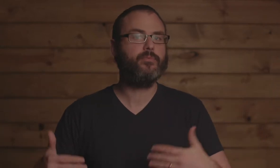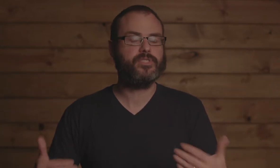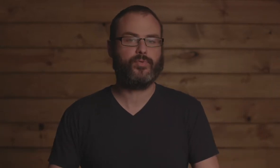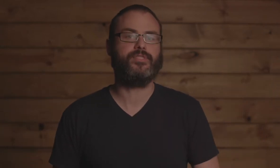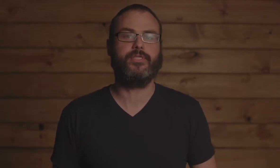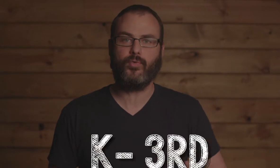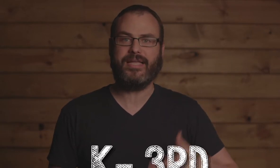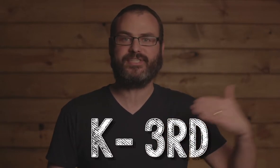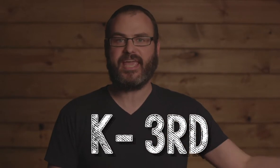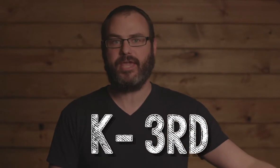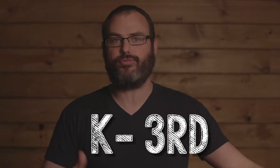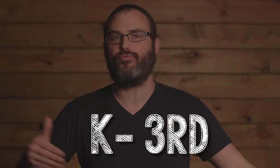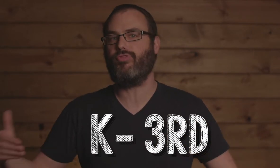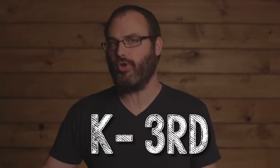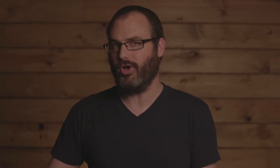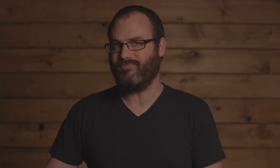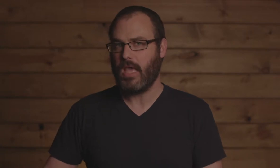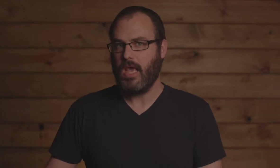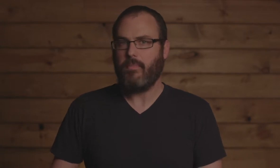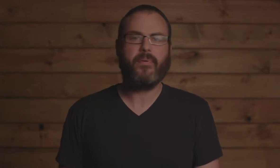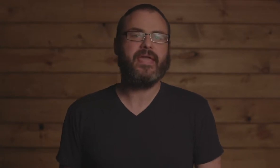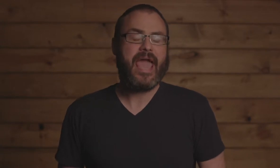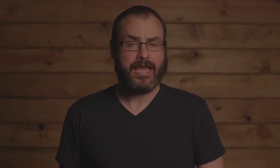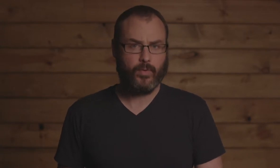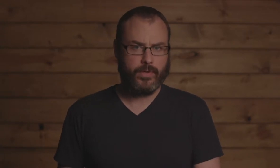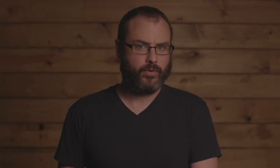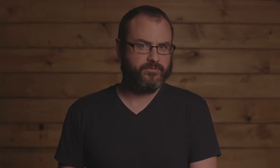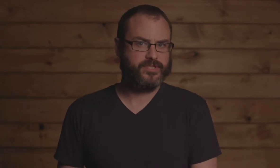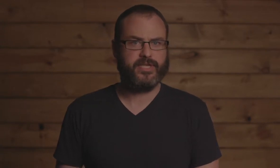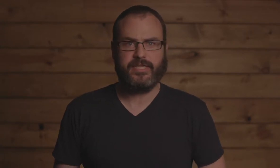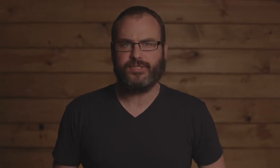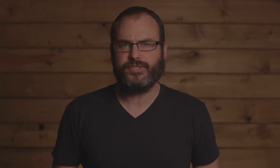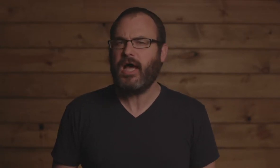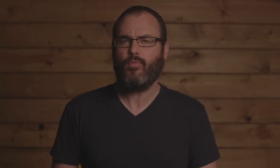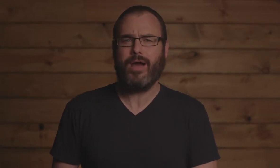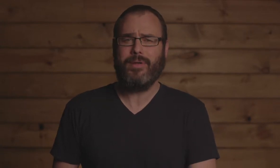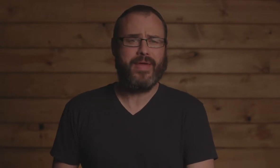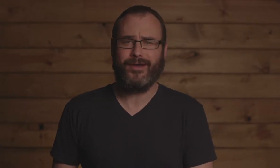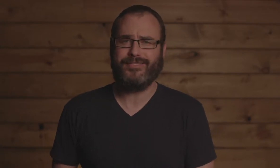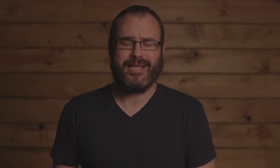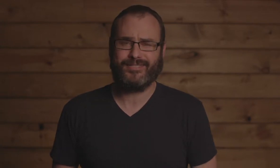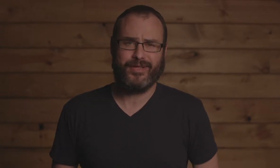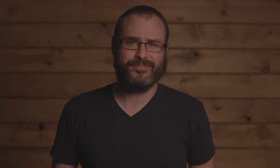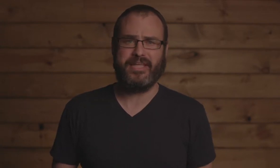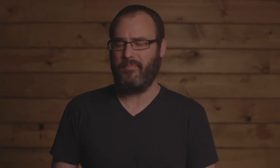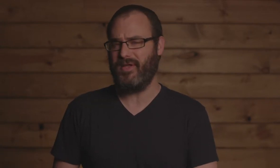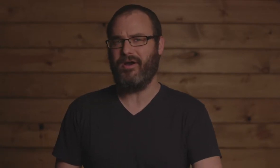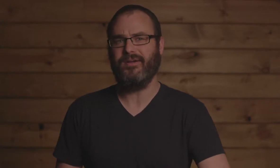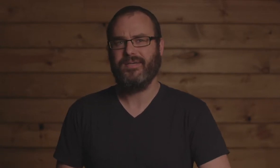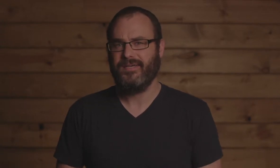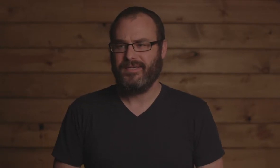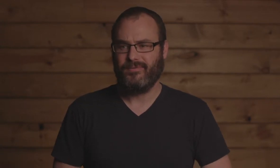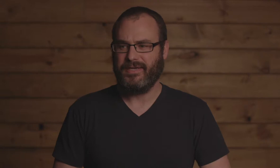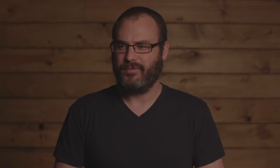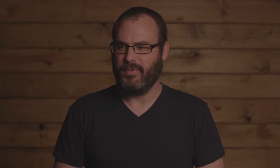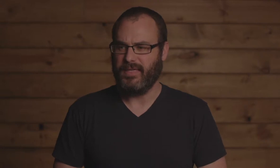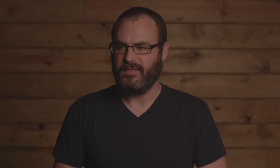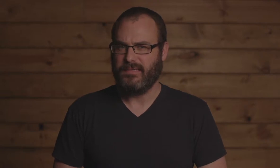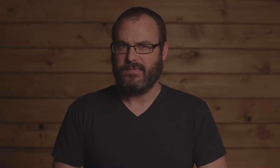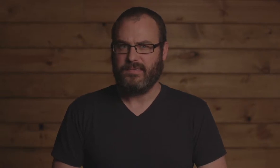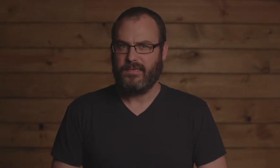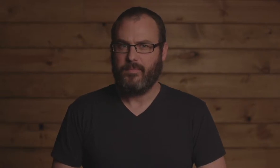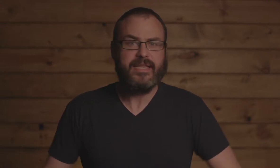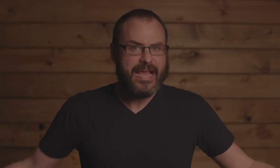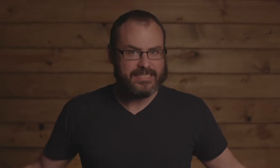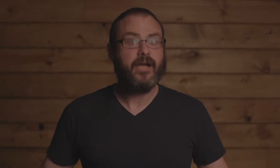explicitly restricted to grades K through third. But being accurate or fastidious is not why we pay our tax dollars to NPR. Why do we?